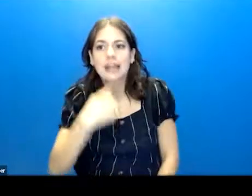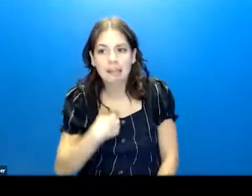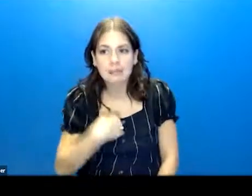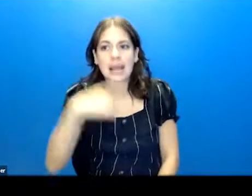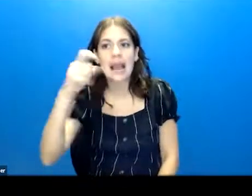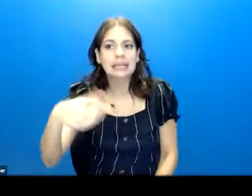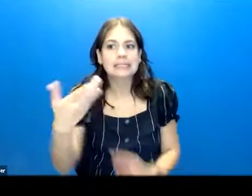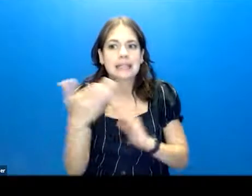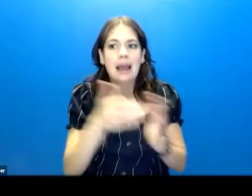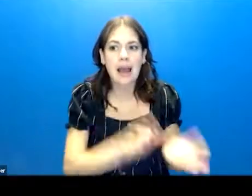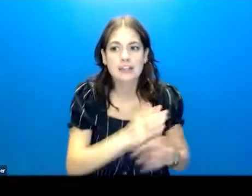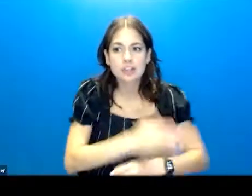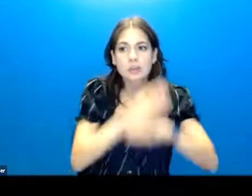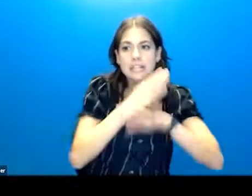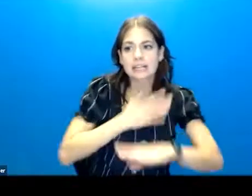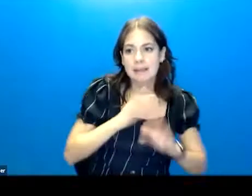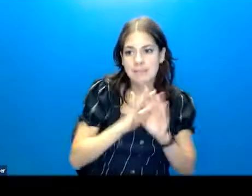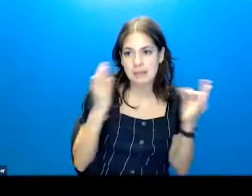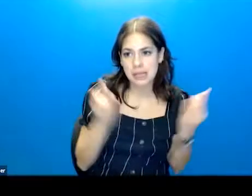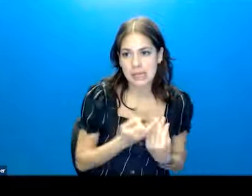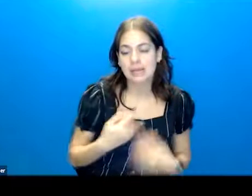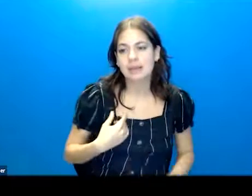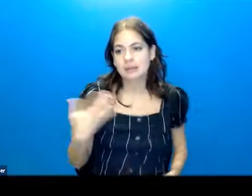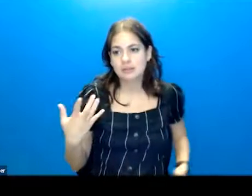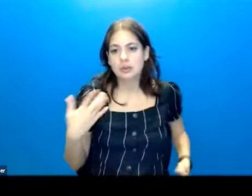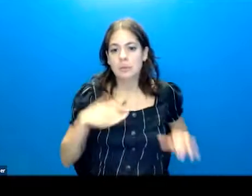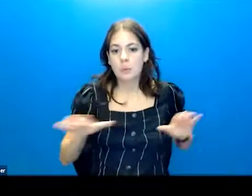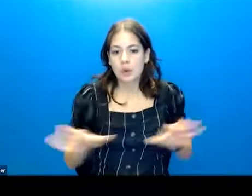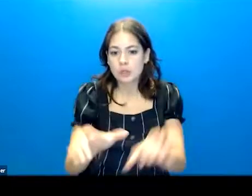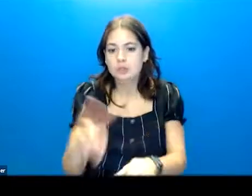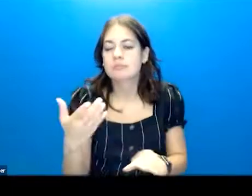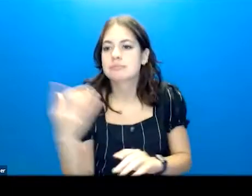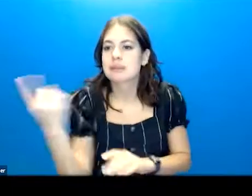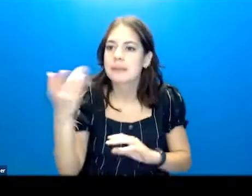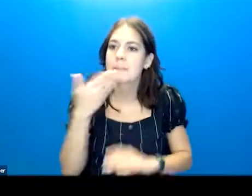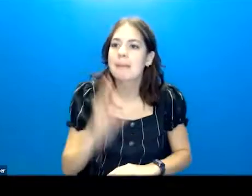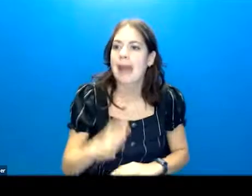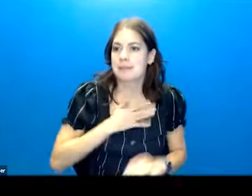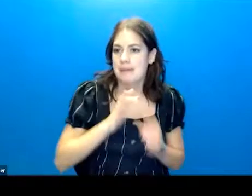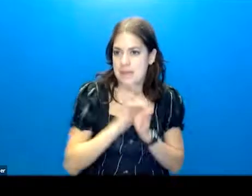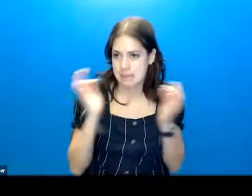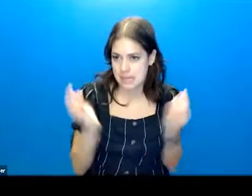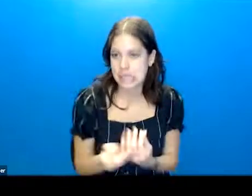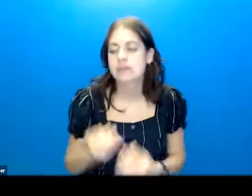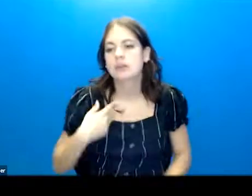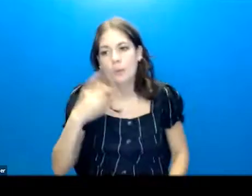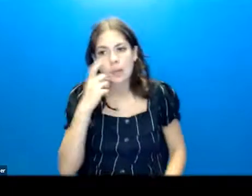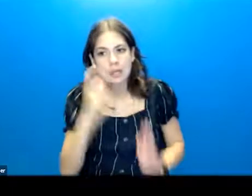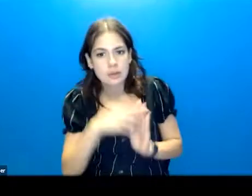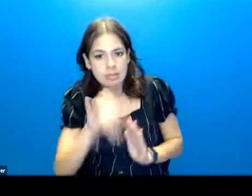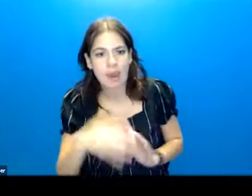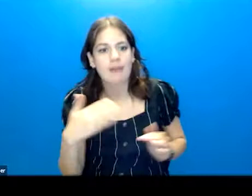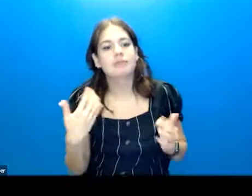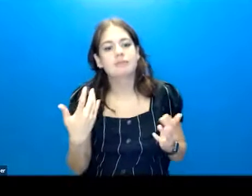need to die to protect my family. So they are going to do something bad to my family. And so we see the youth act